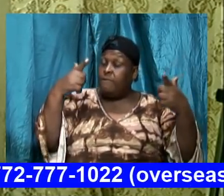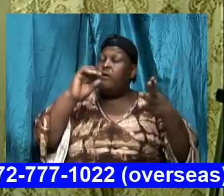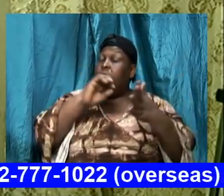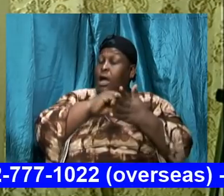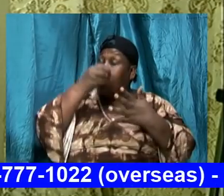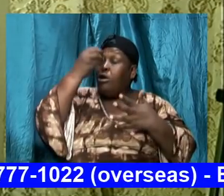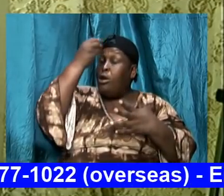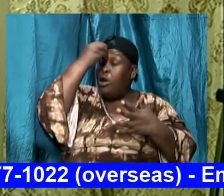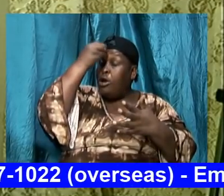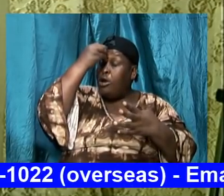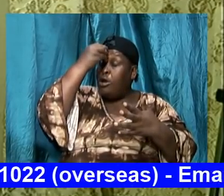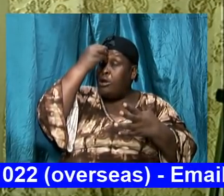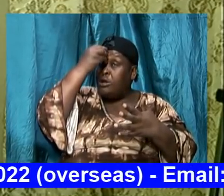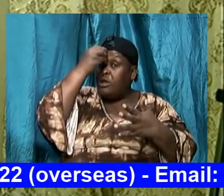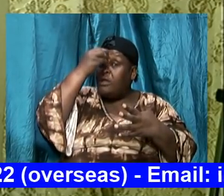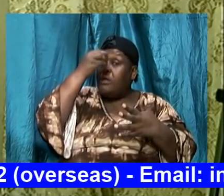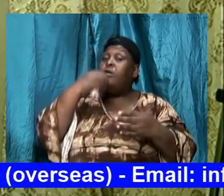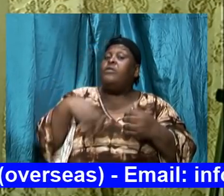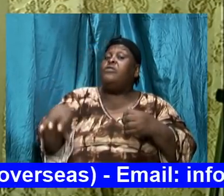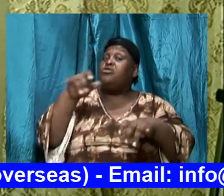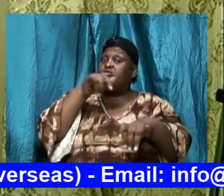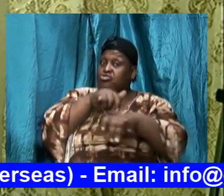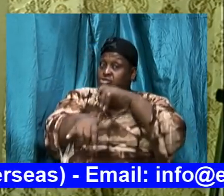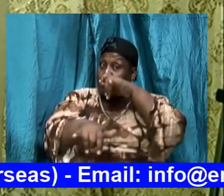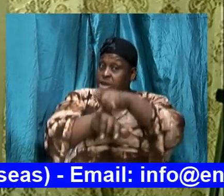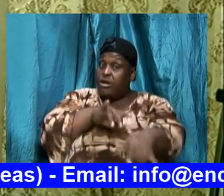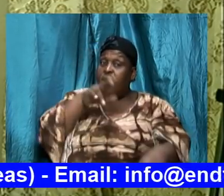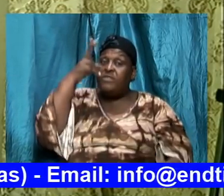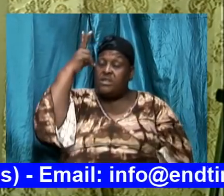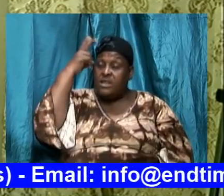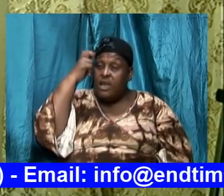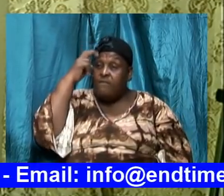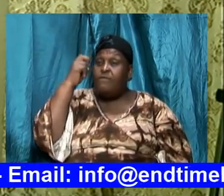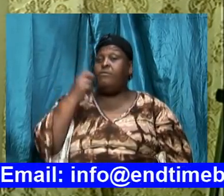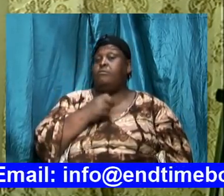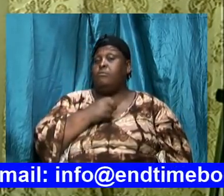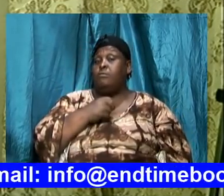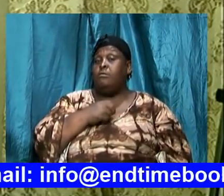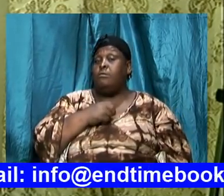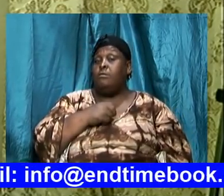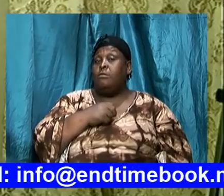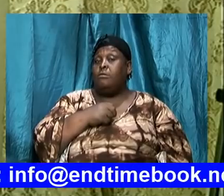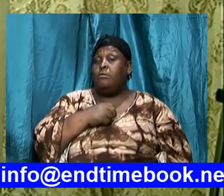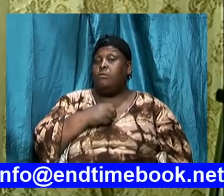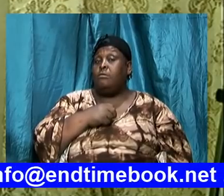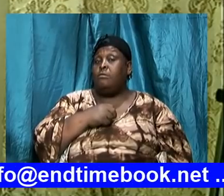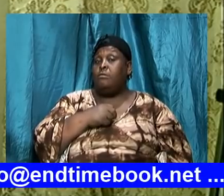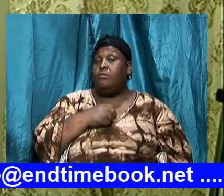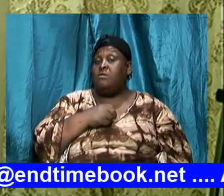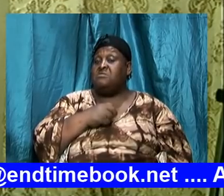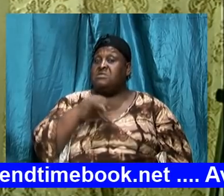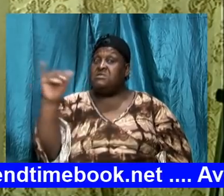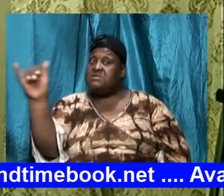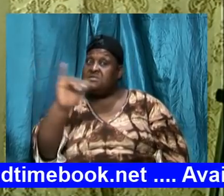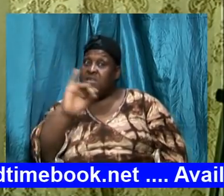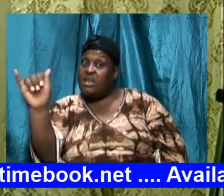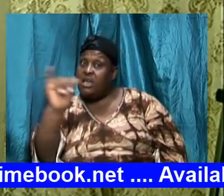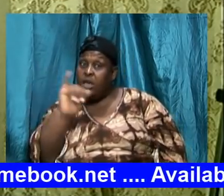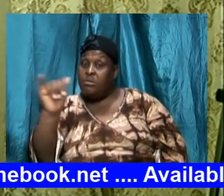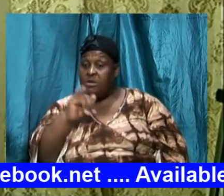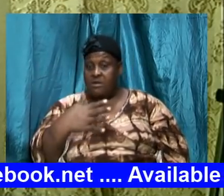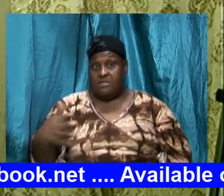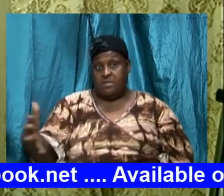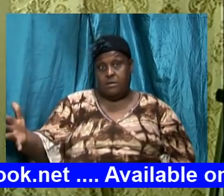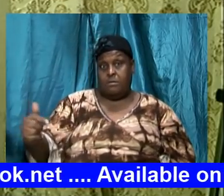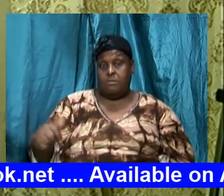the circumstances in many instances brothers and sisters are the same and we